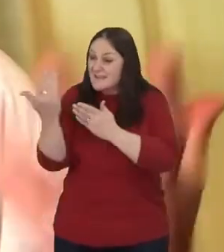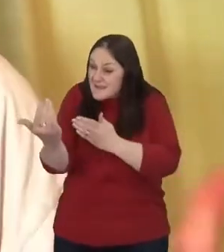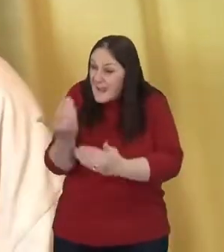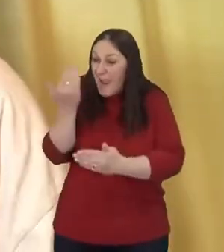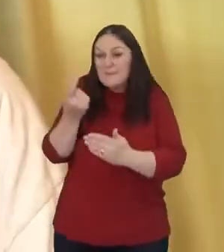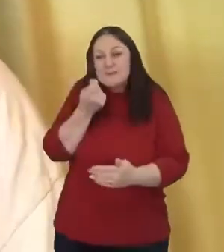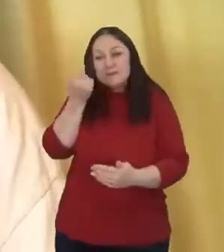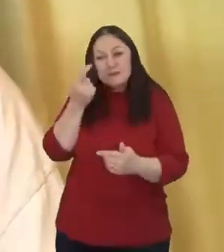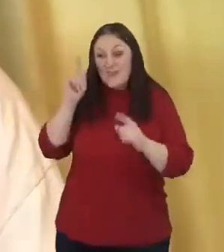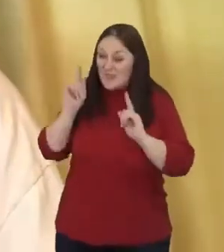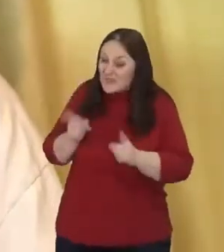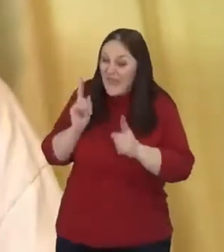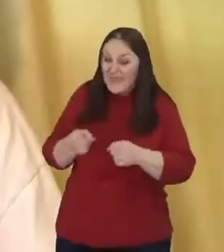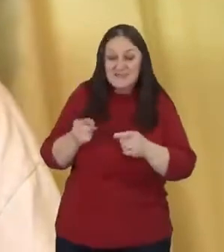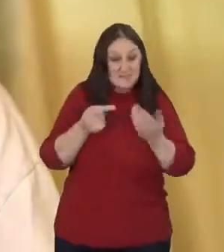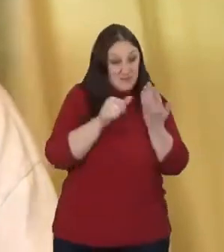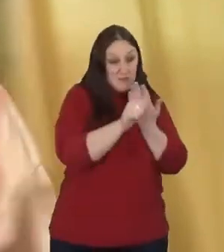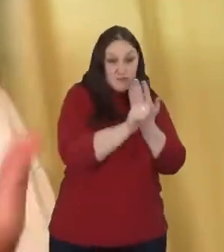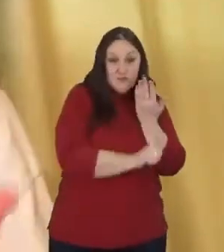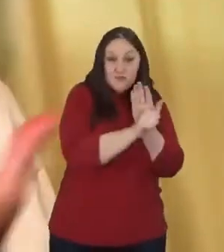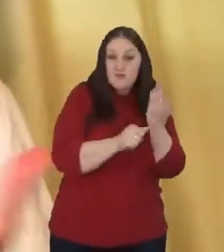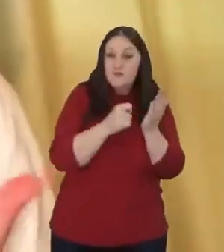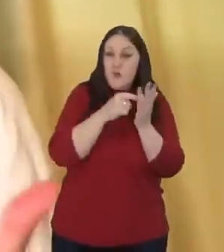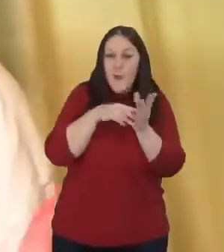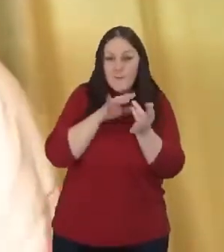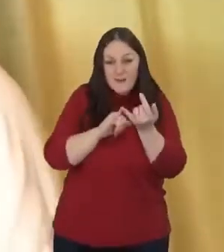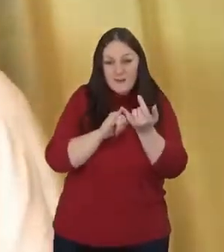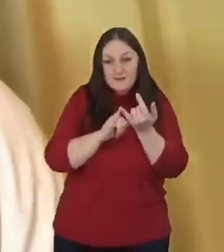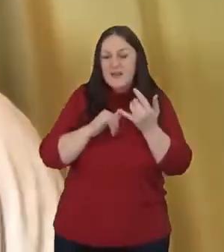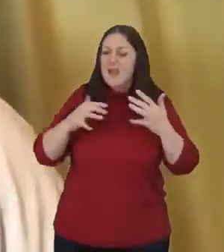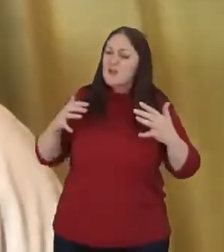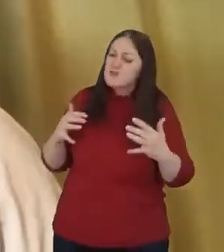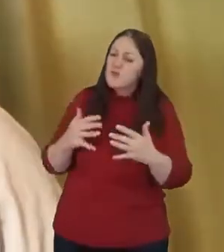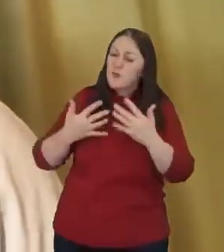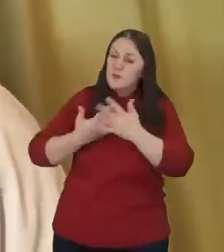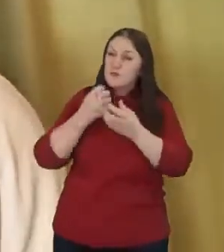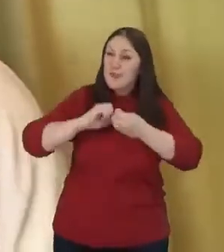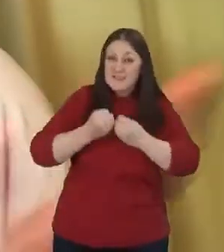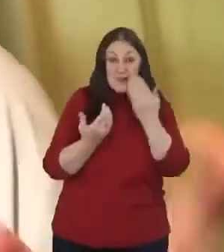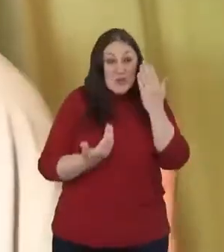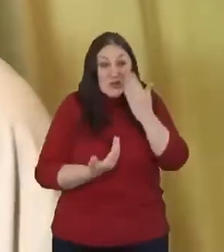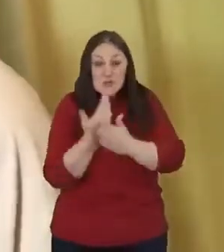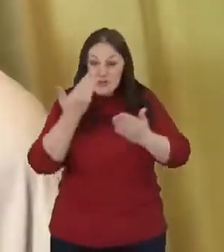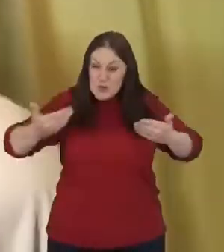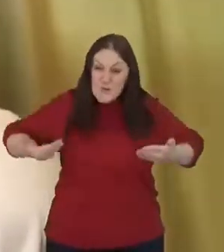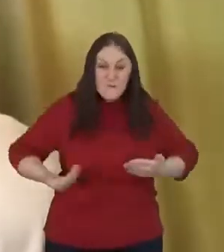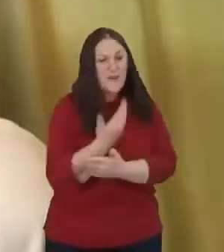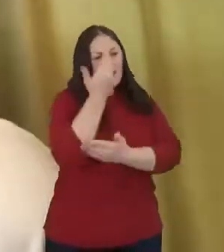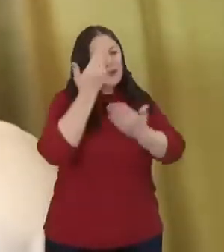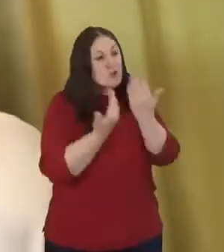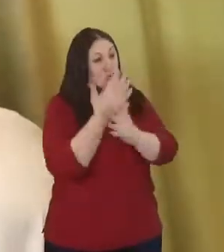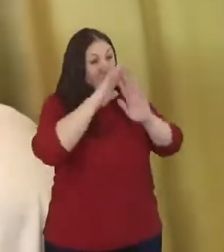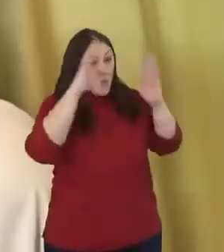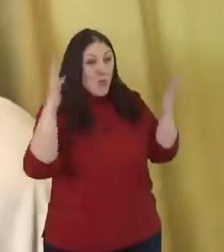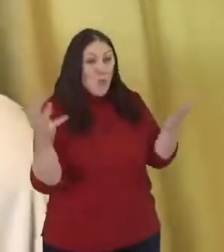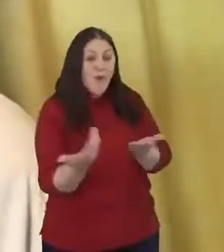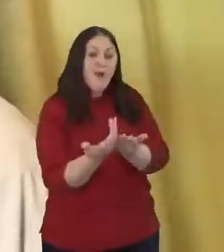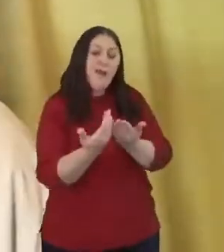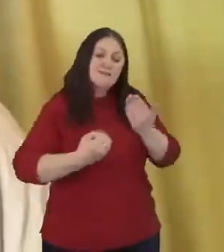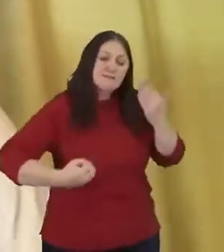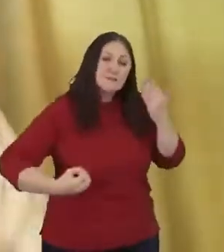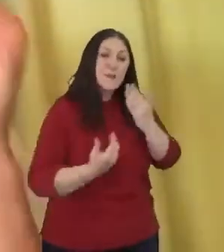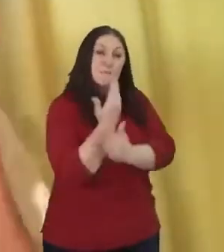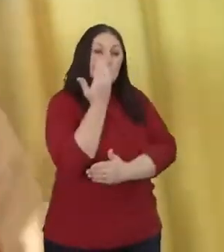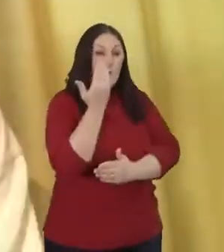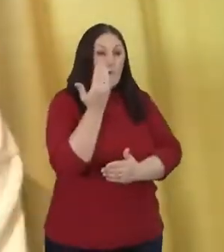of a groaning creation is that there is something new that is being born. There's a new world being born in the shell